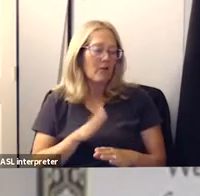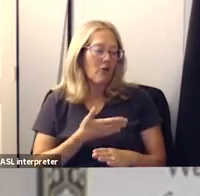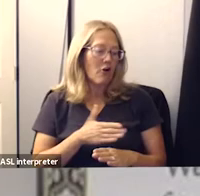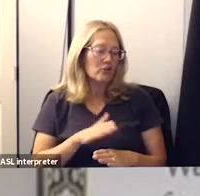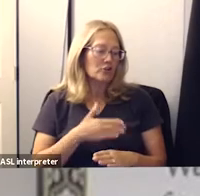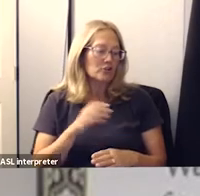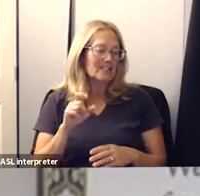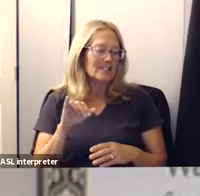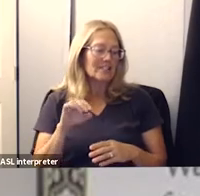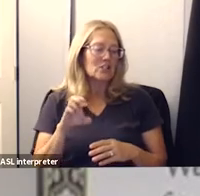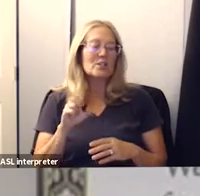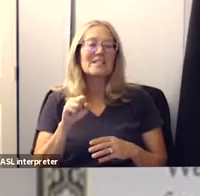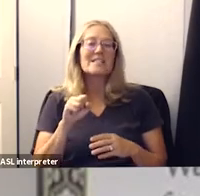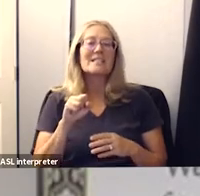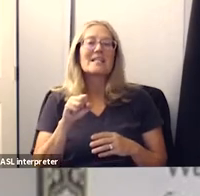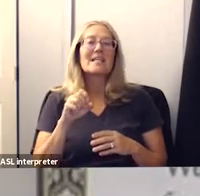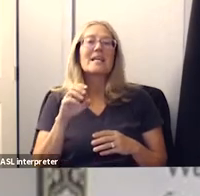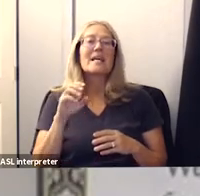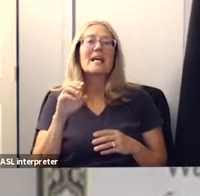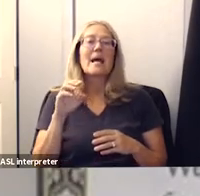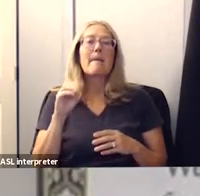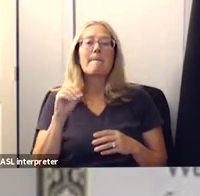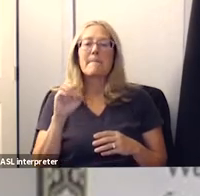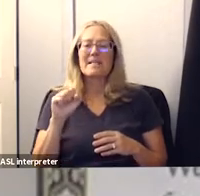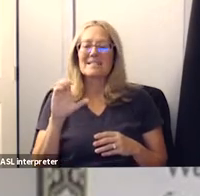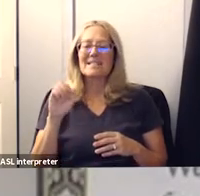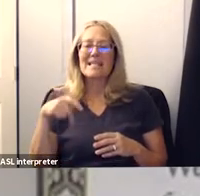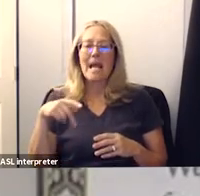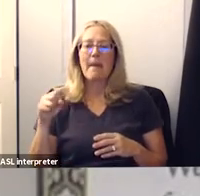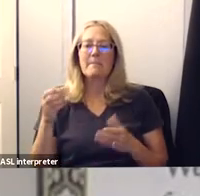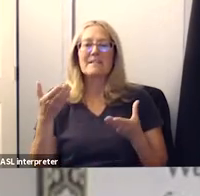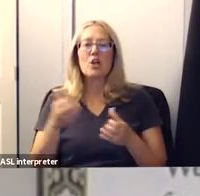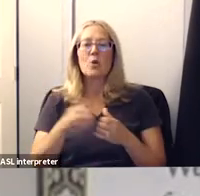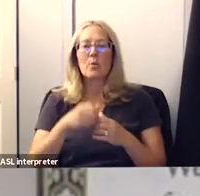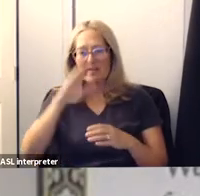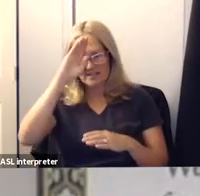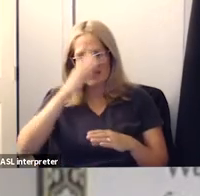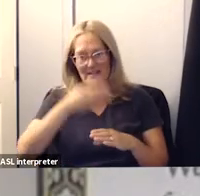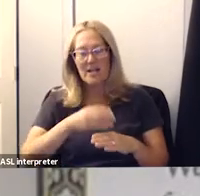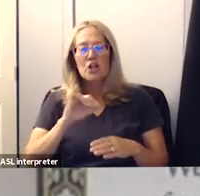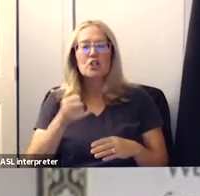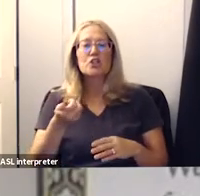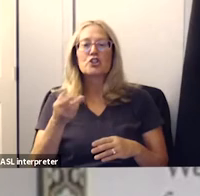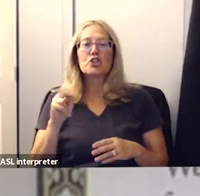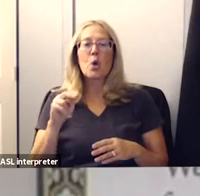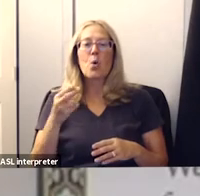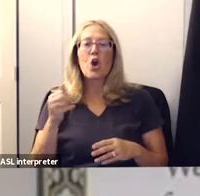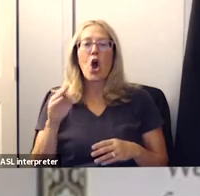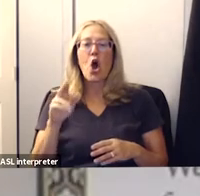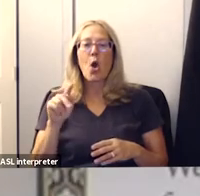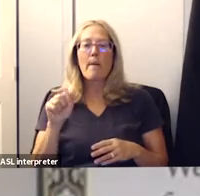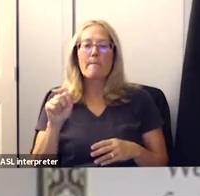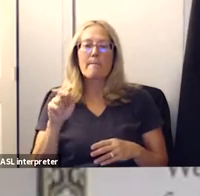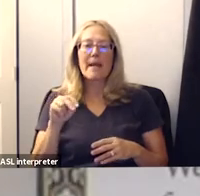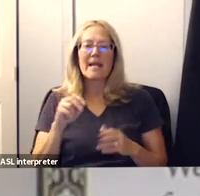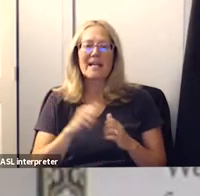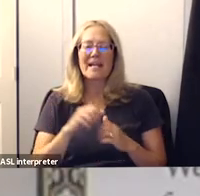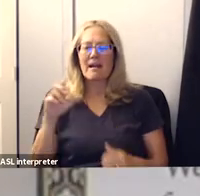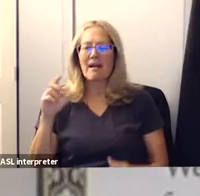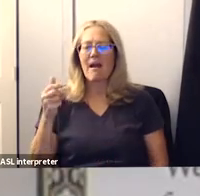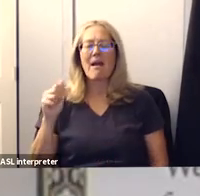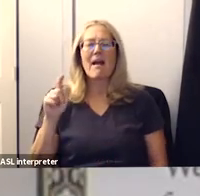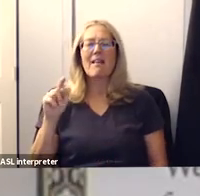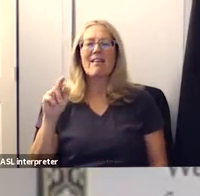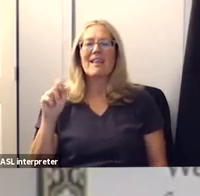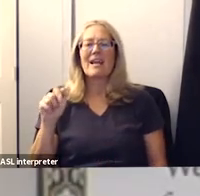um miss caps was there with her son and um and uh joan hartman was at the one that i attended at the galito school district